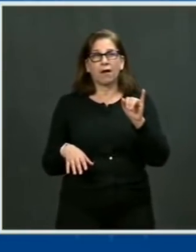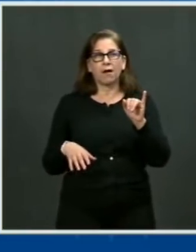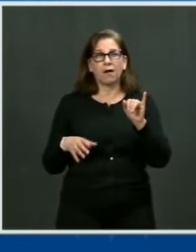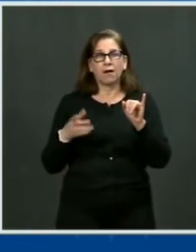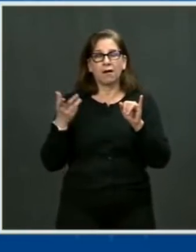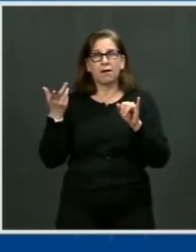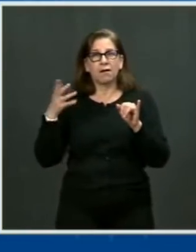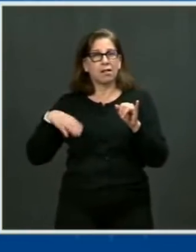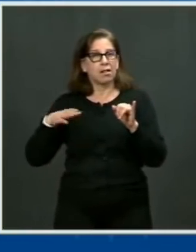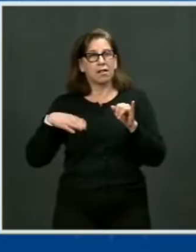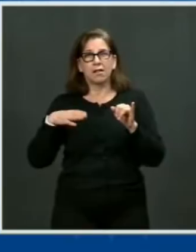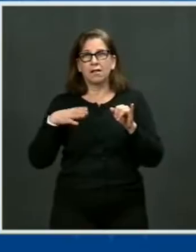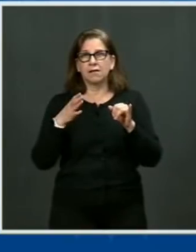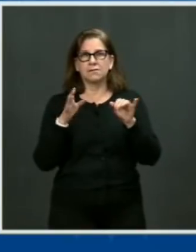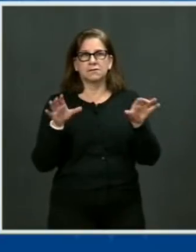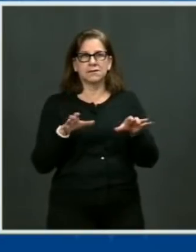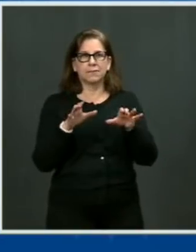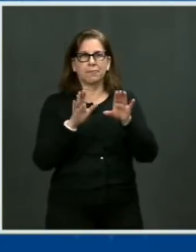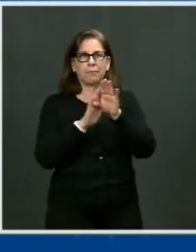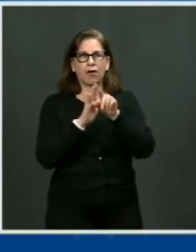within three days.